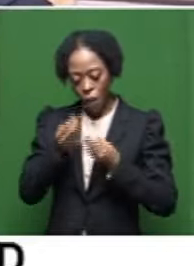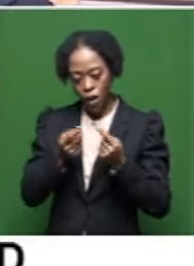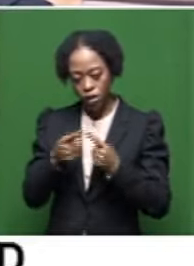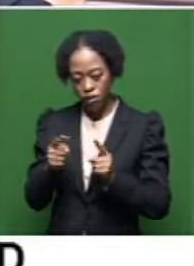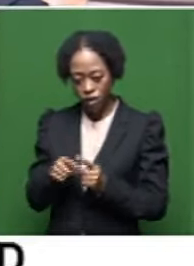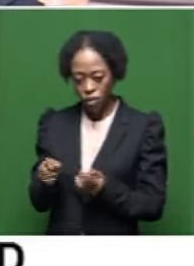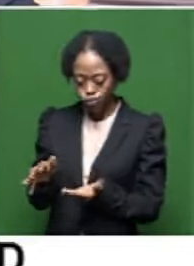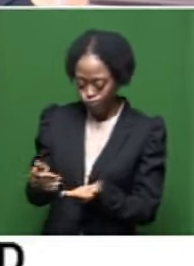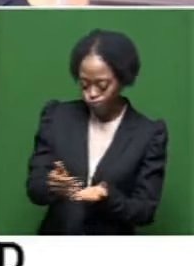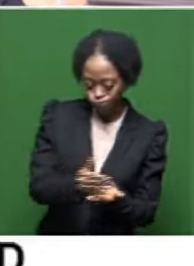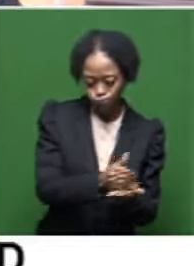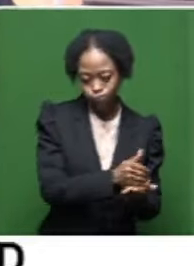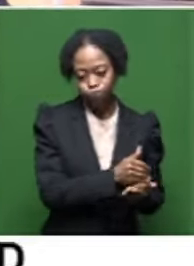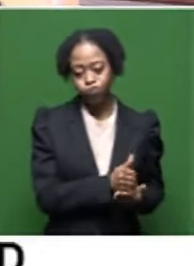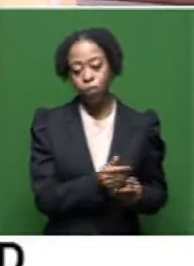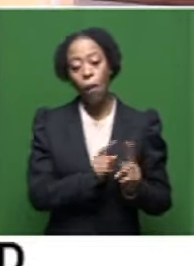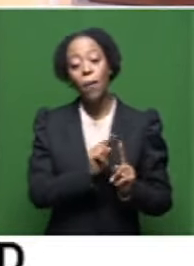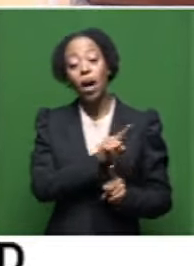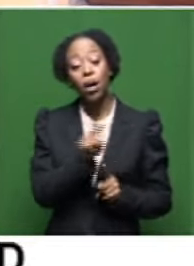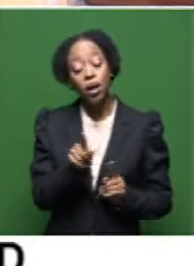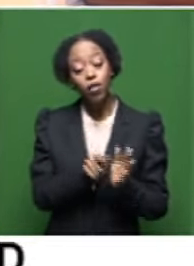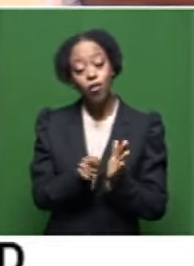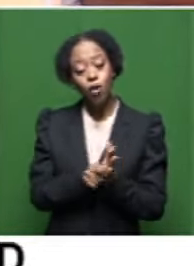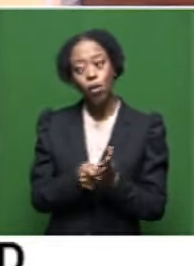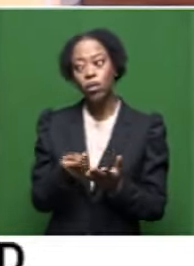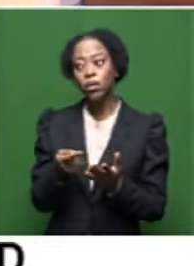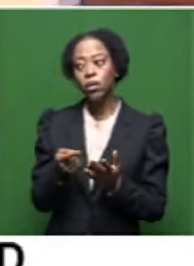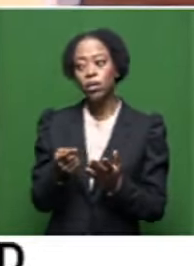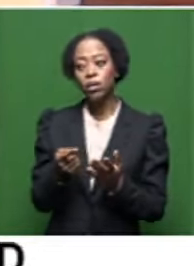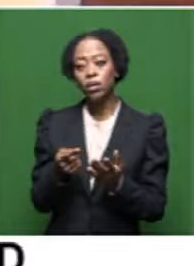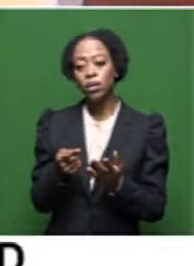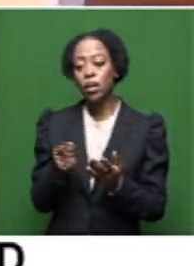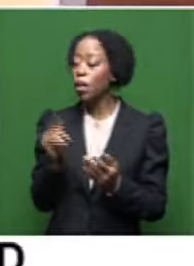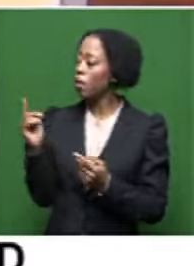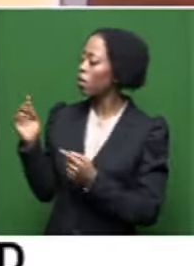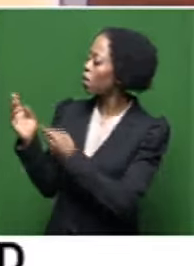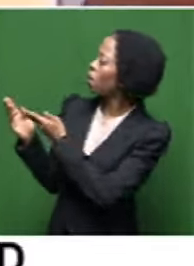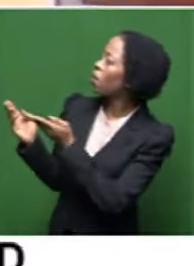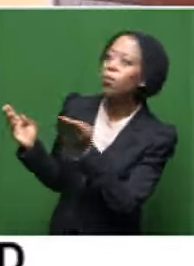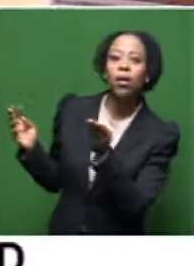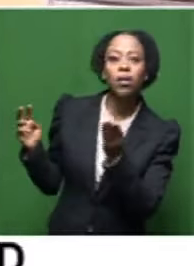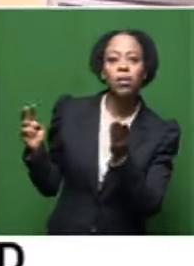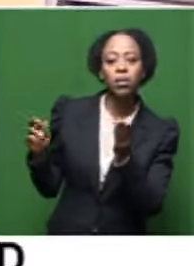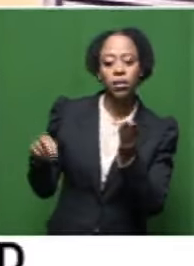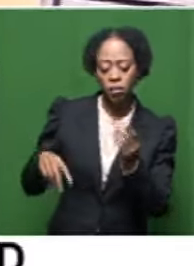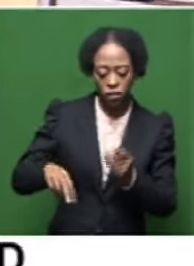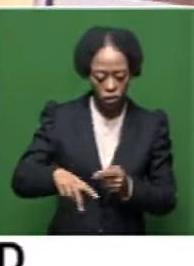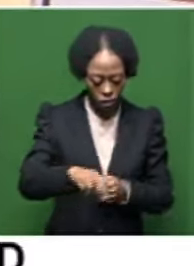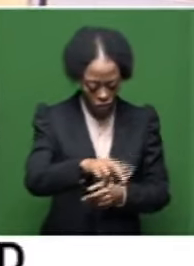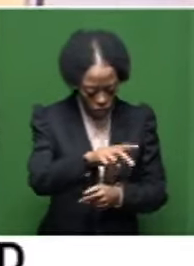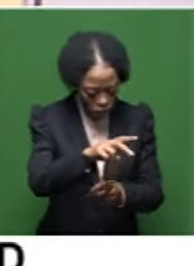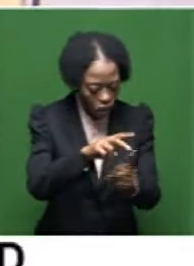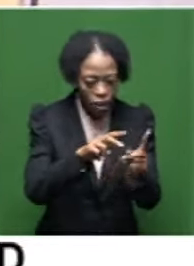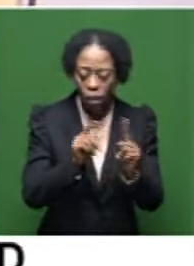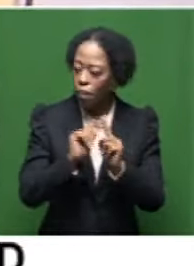concerned. But he wrote, I mean, there's some works like they passed this way. What is special about that collection,